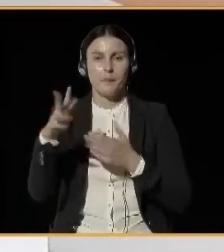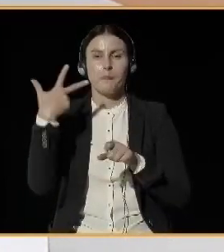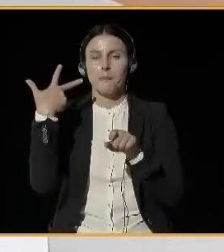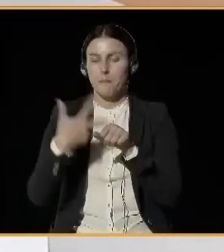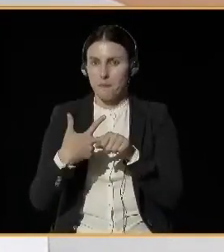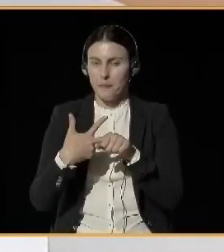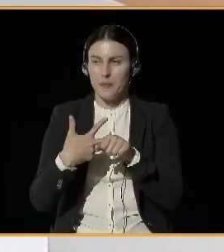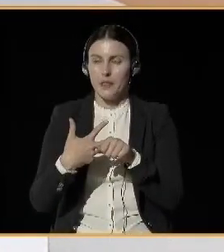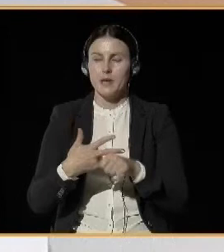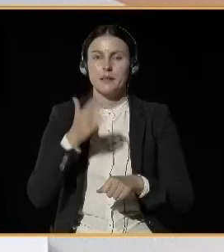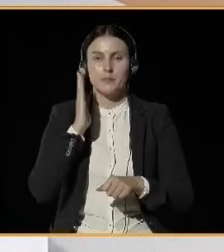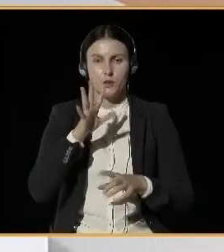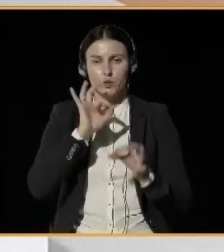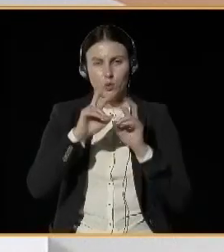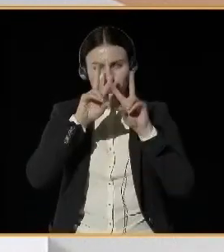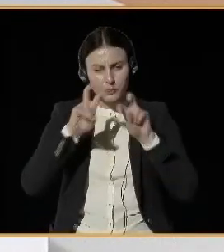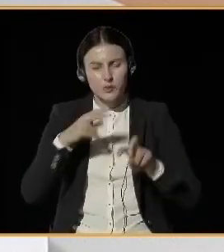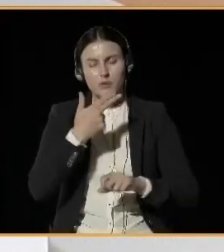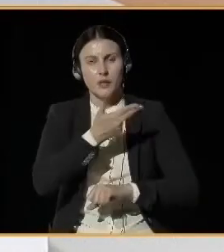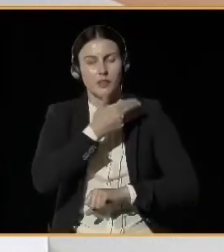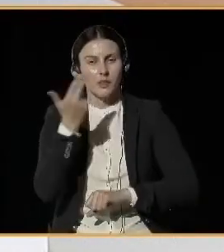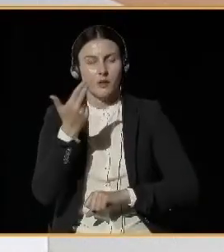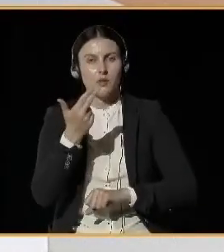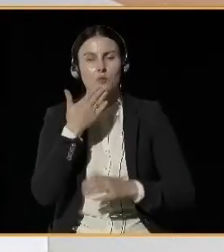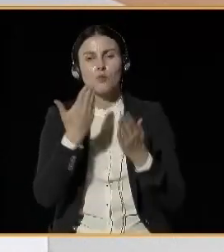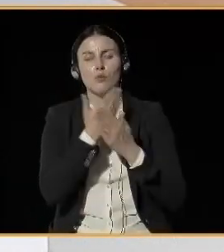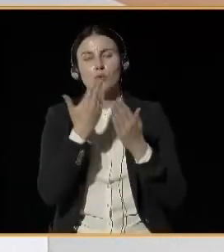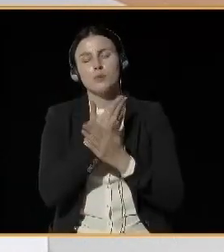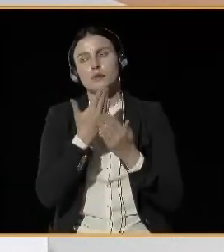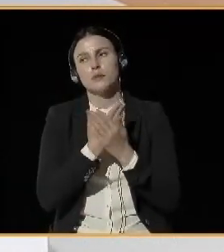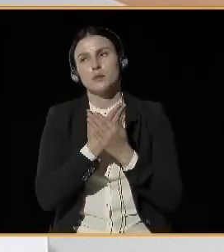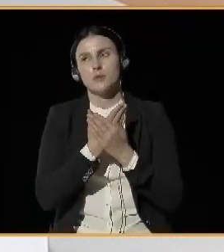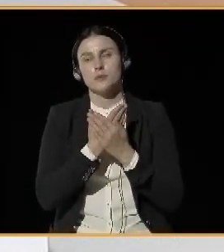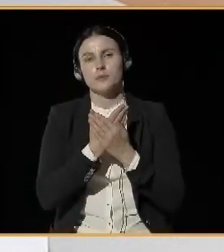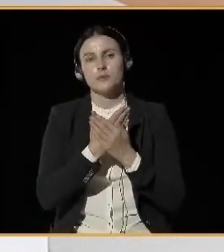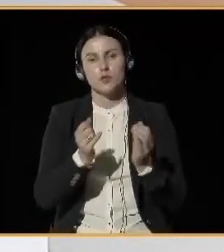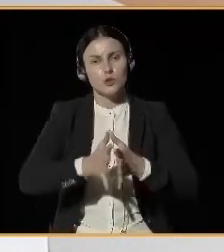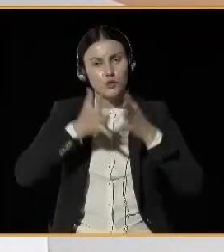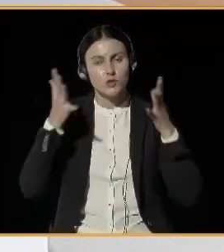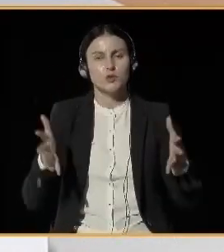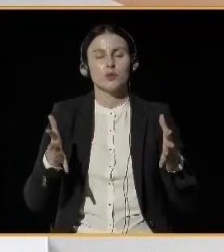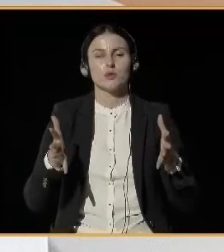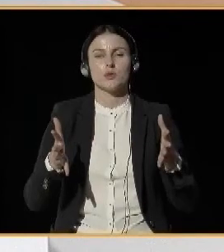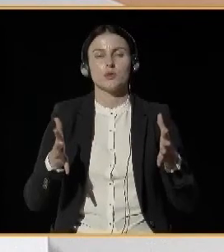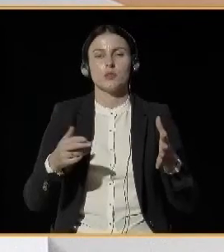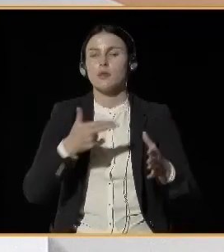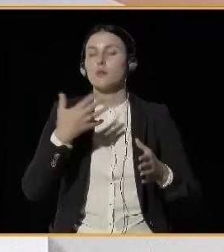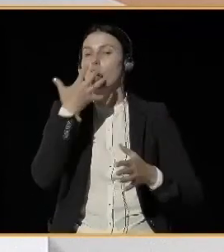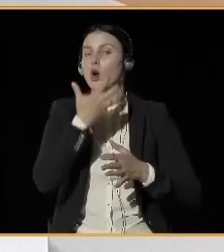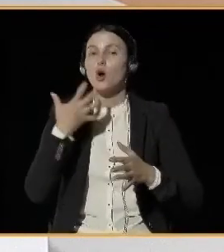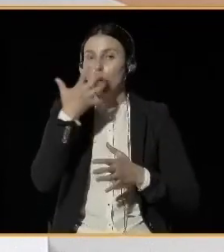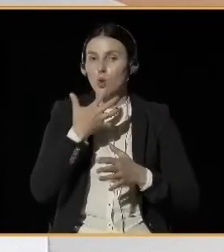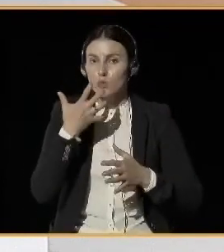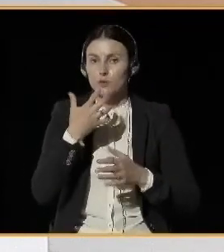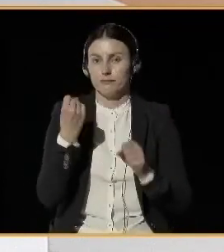the heating in urban tenements. So join us here for the last session of Diversity 4